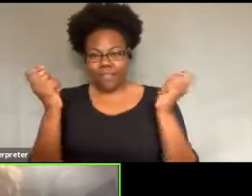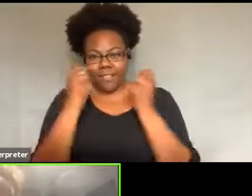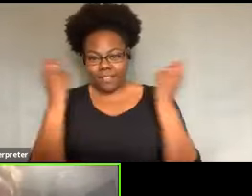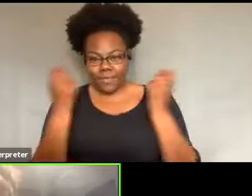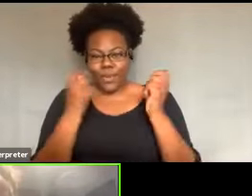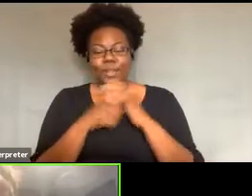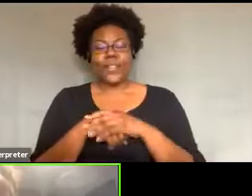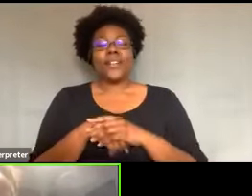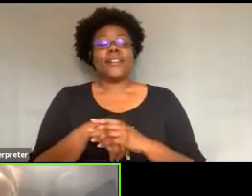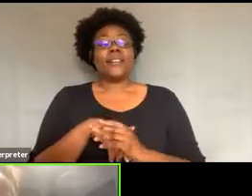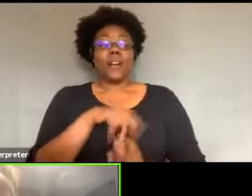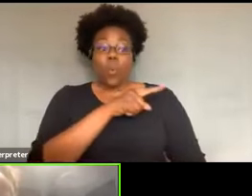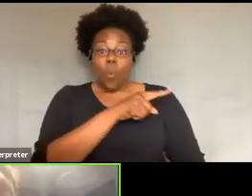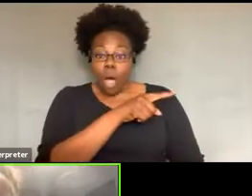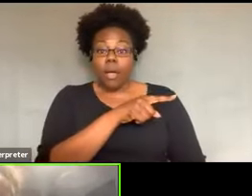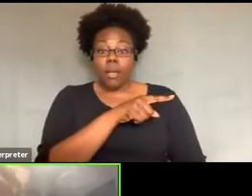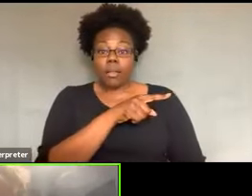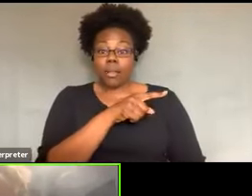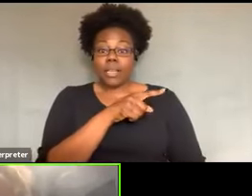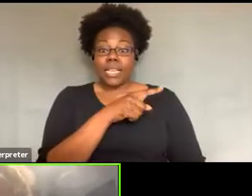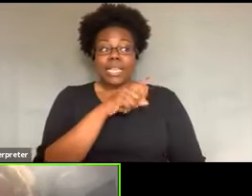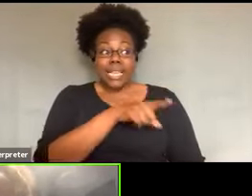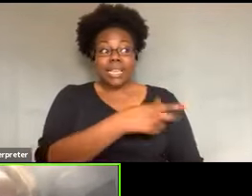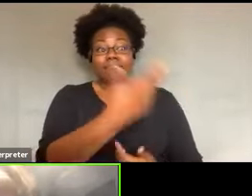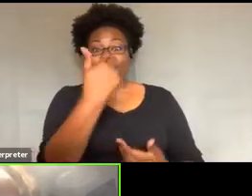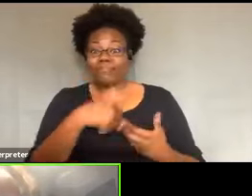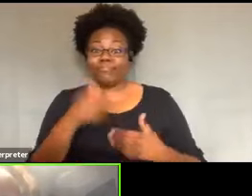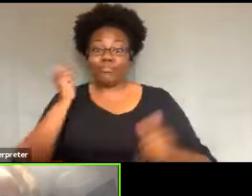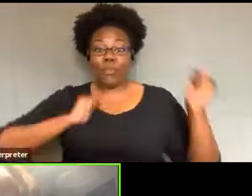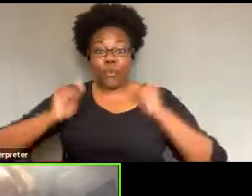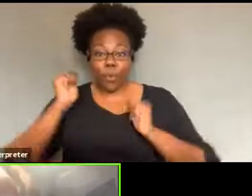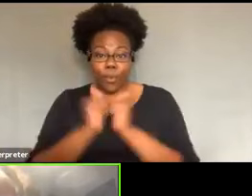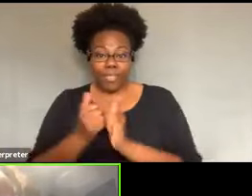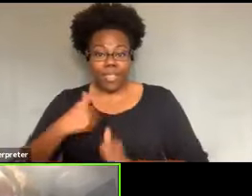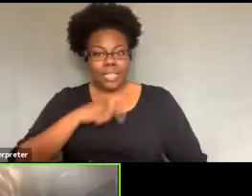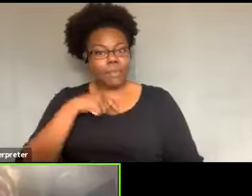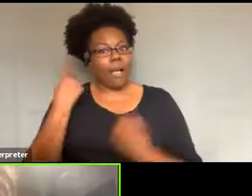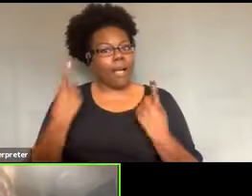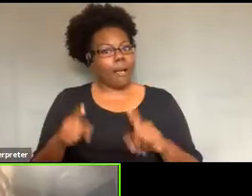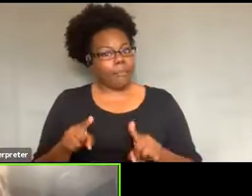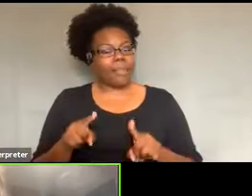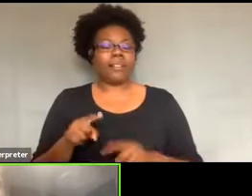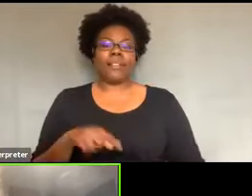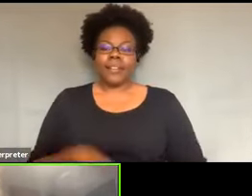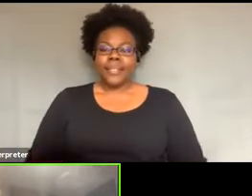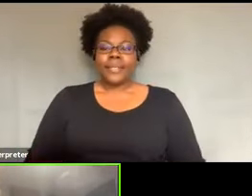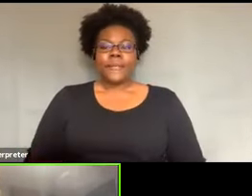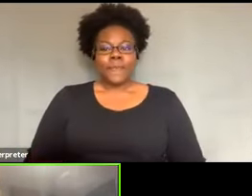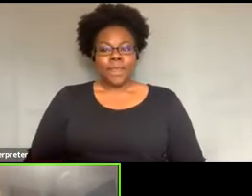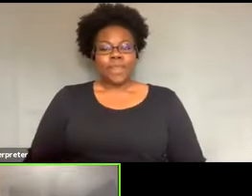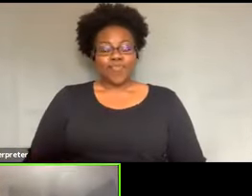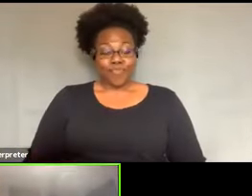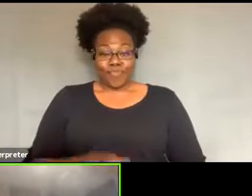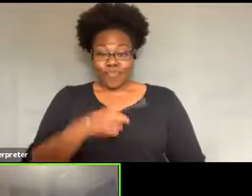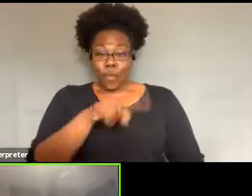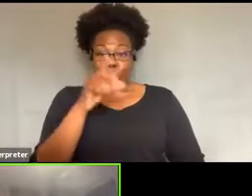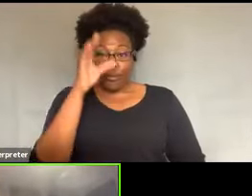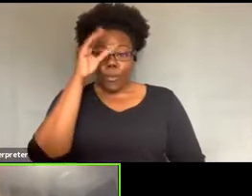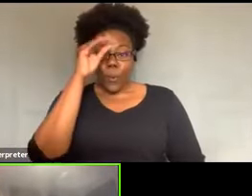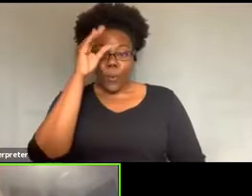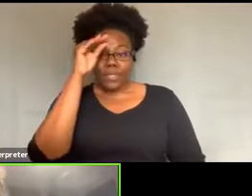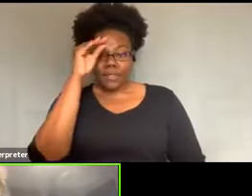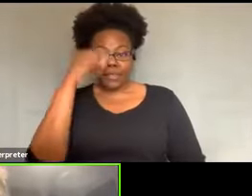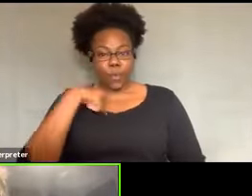actually dance and perform with us. But Mark, what happened was these young people, these boys that, uh, we